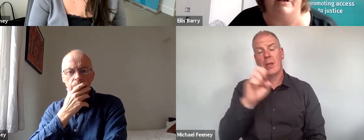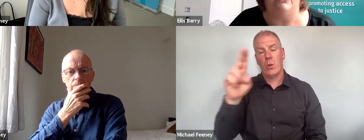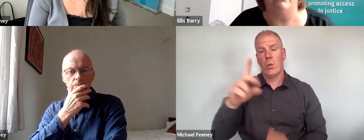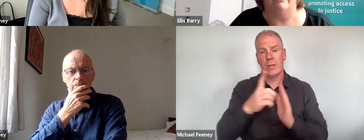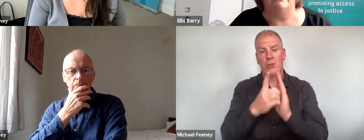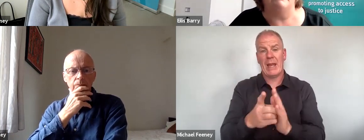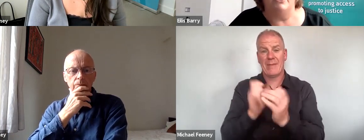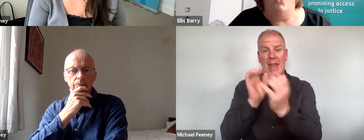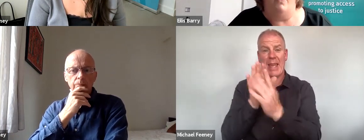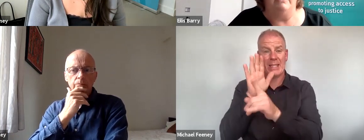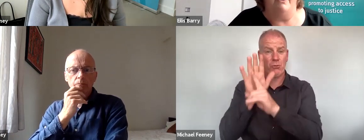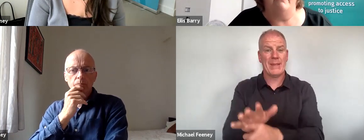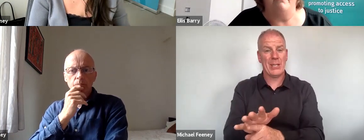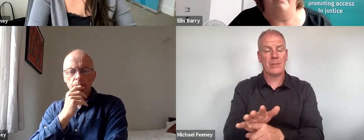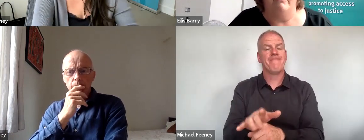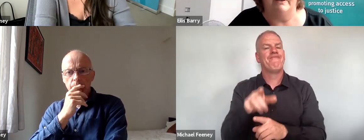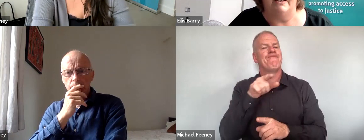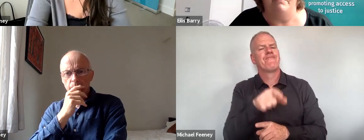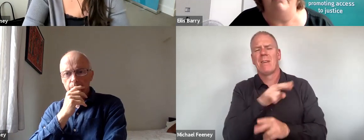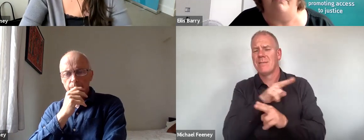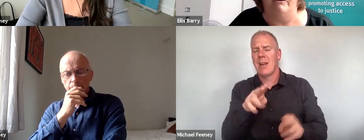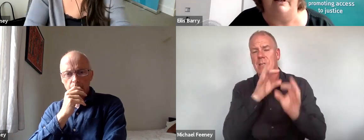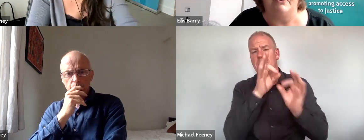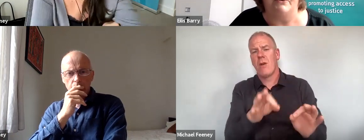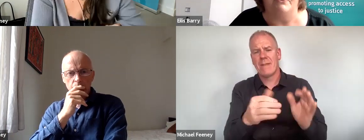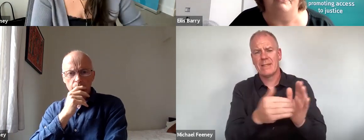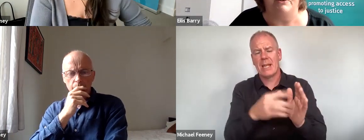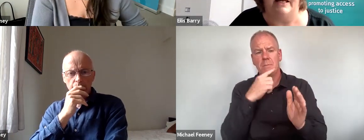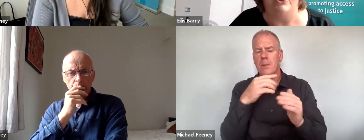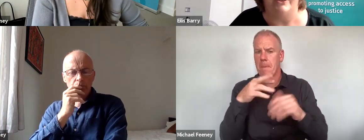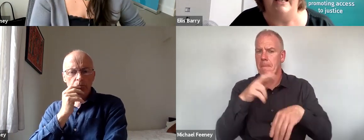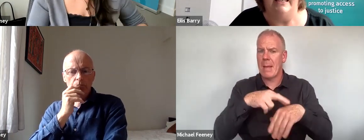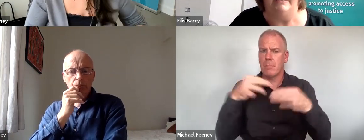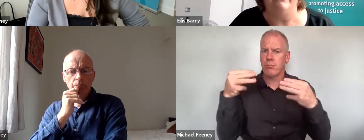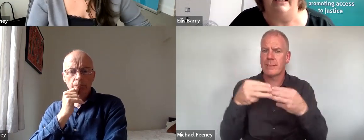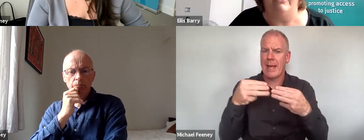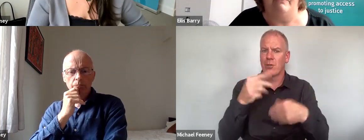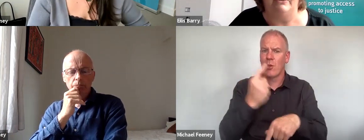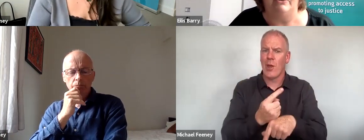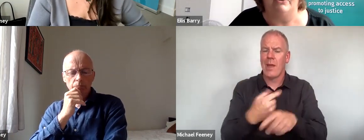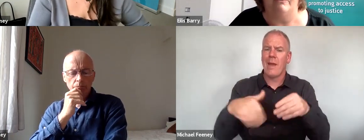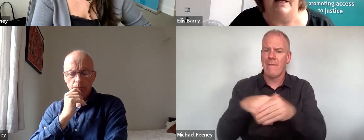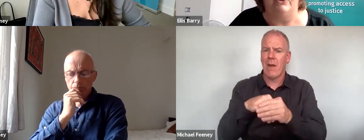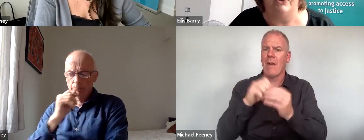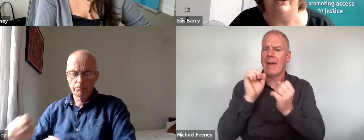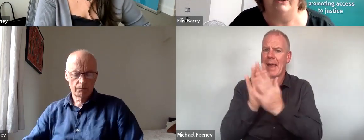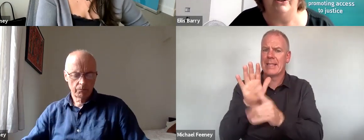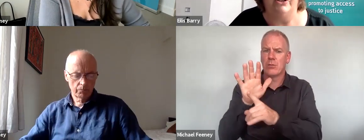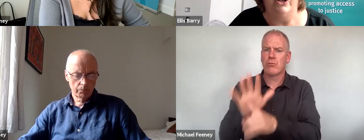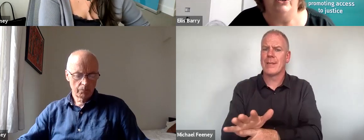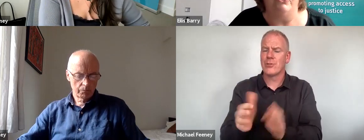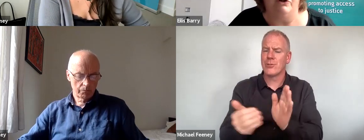anti-discrimination directives, while far from perfect, have been a far greater source of protection in the area of anti-discrimination.